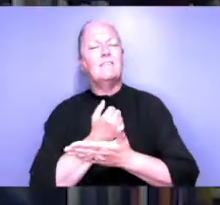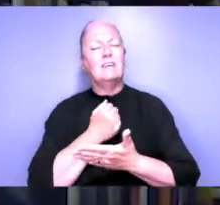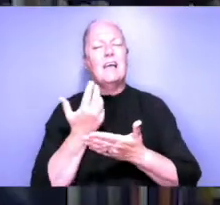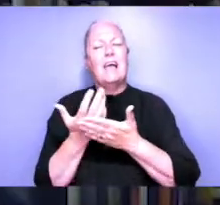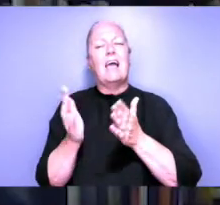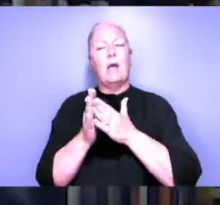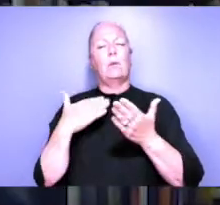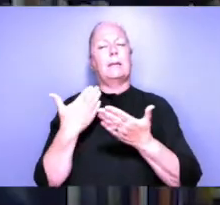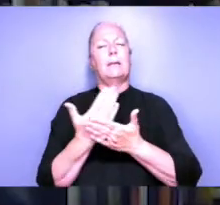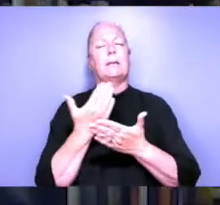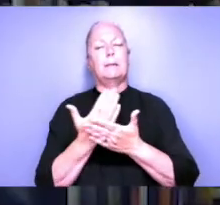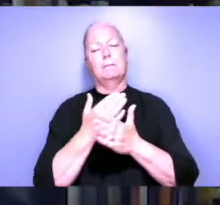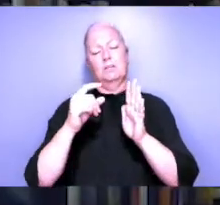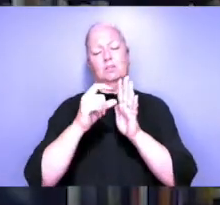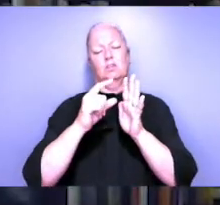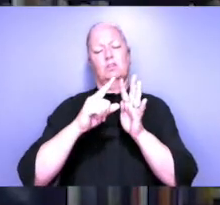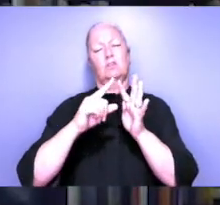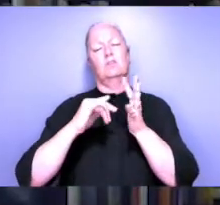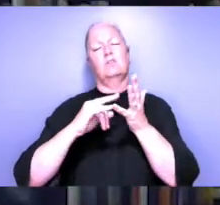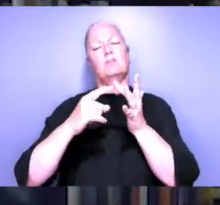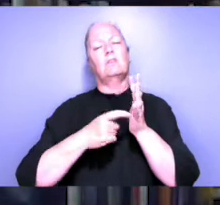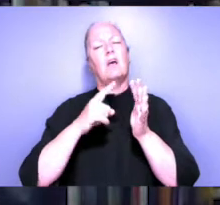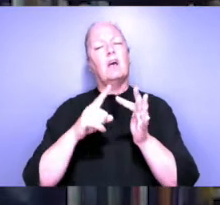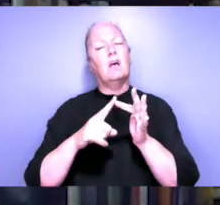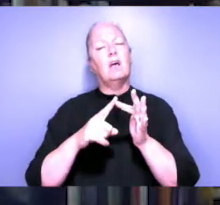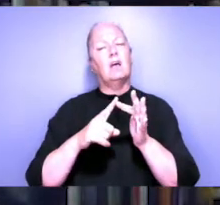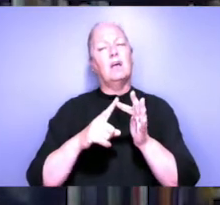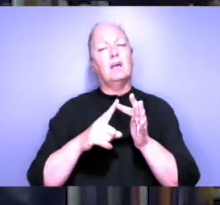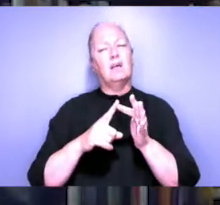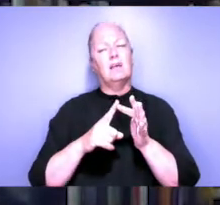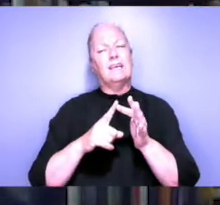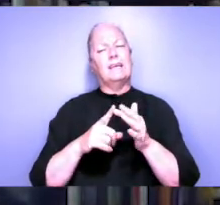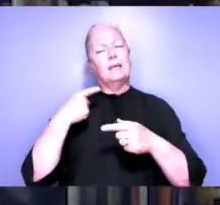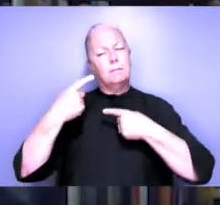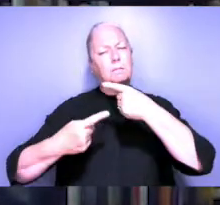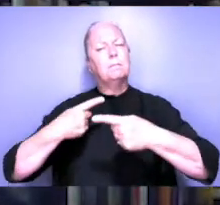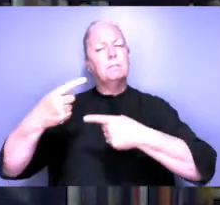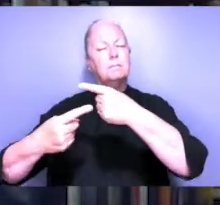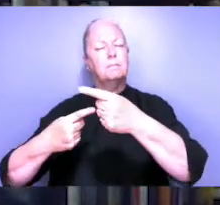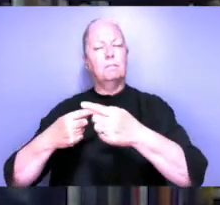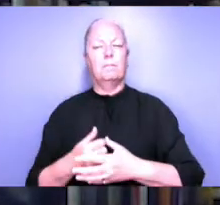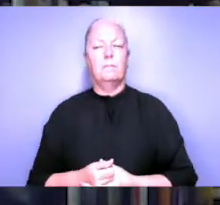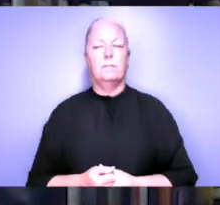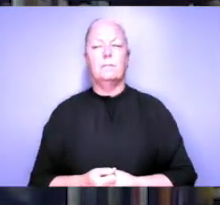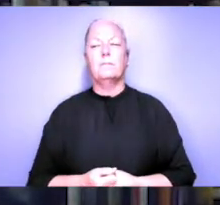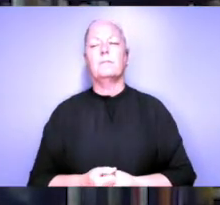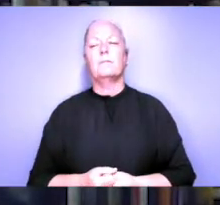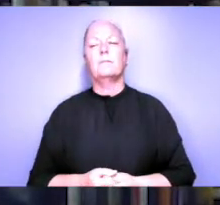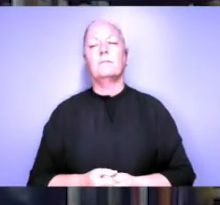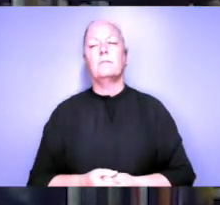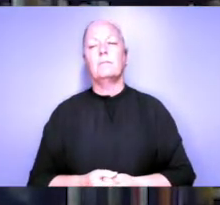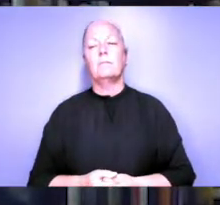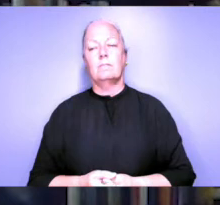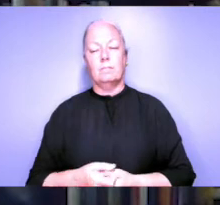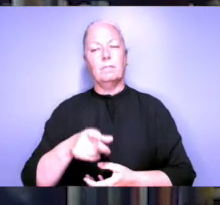do we keep desire in the conversation? Yes. And, um, but I find your balancing